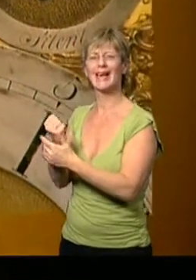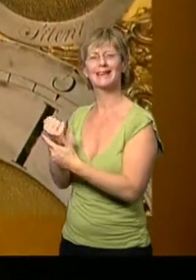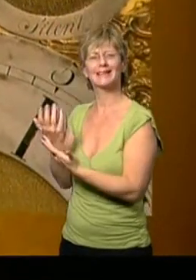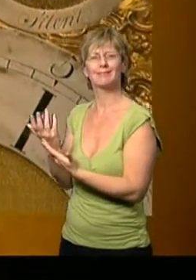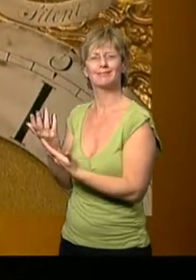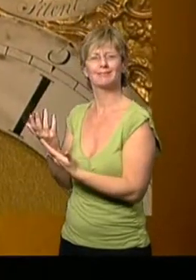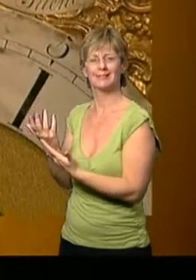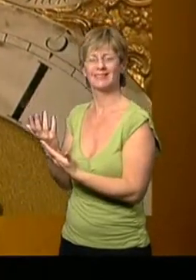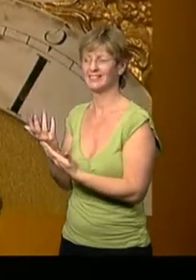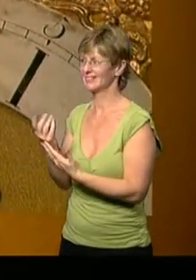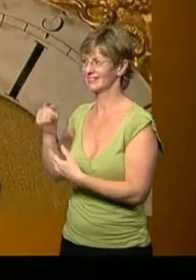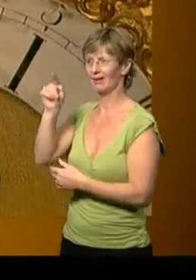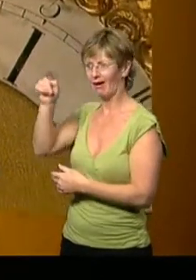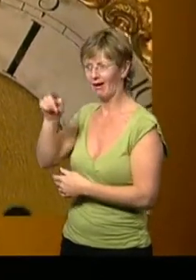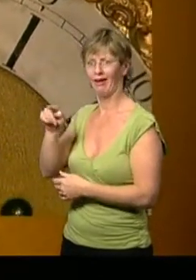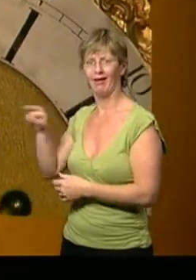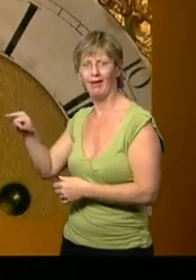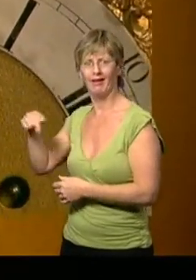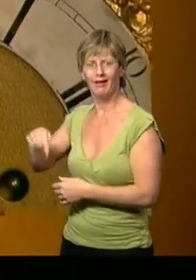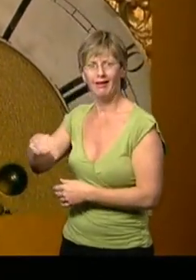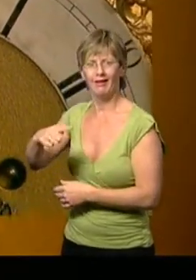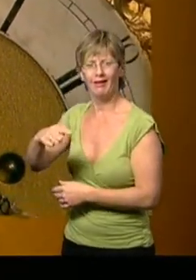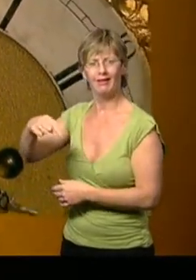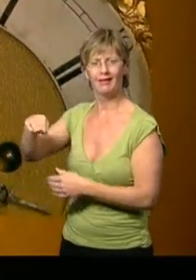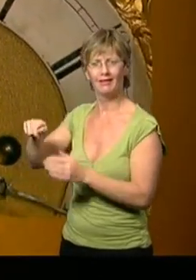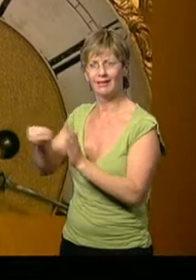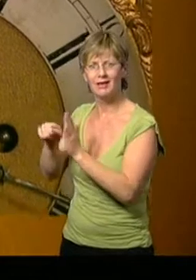been got to. Yes. got at, actually. Yes. Indeed.